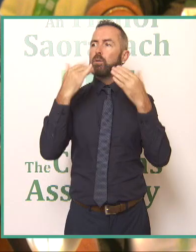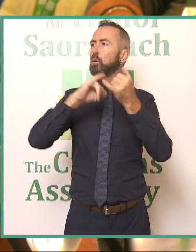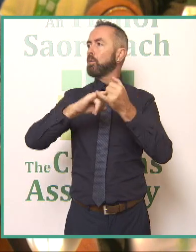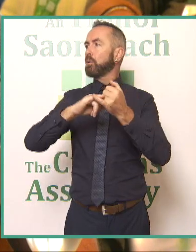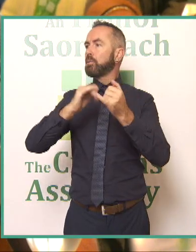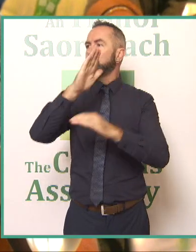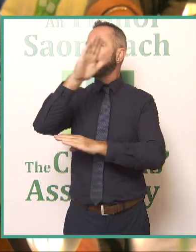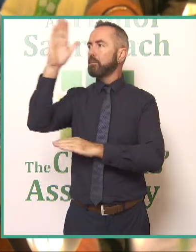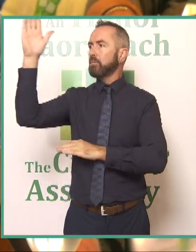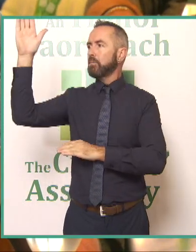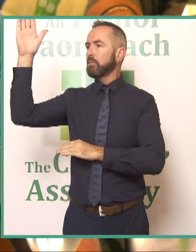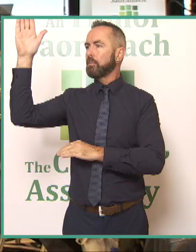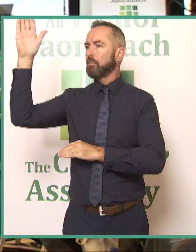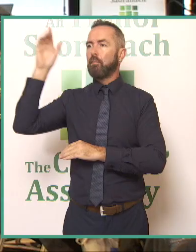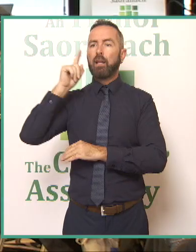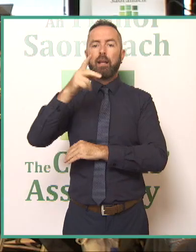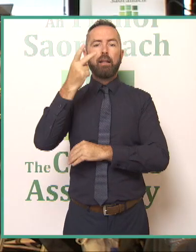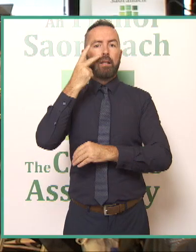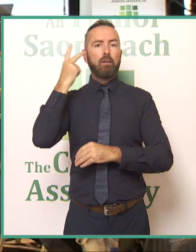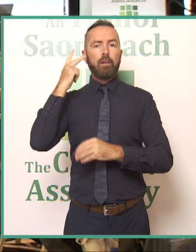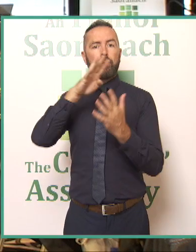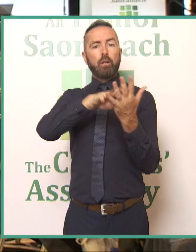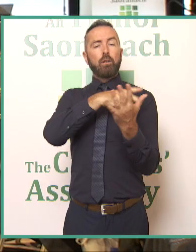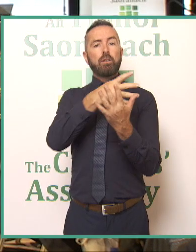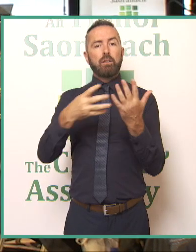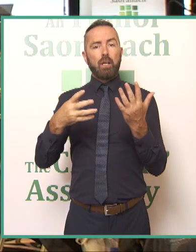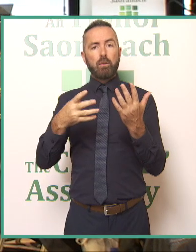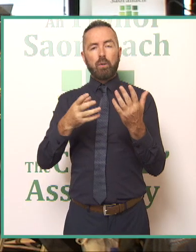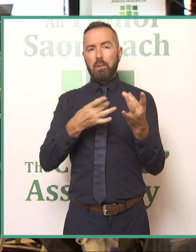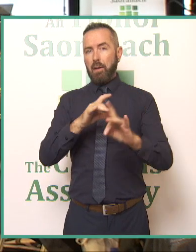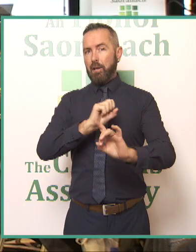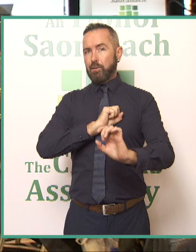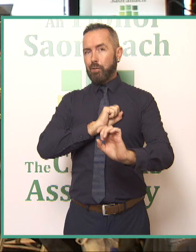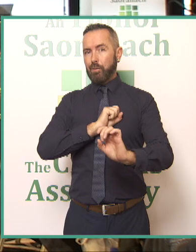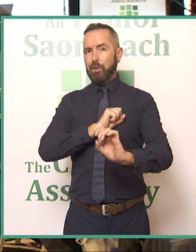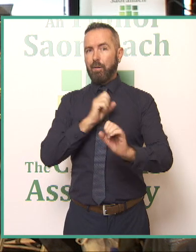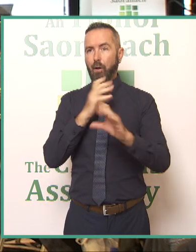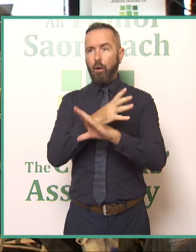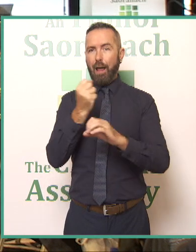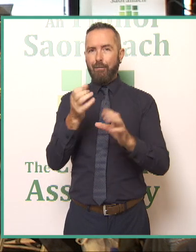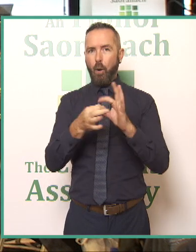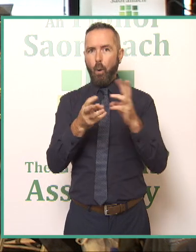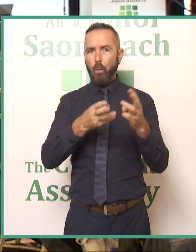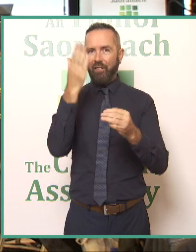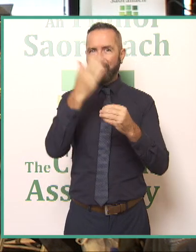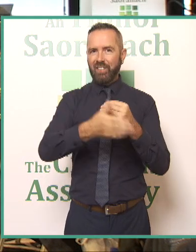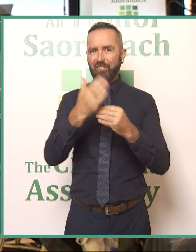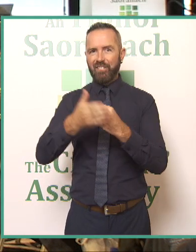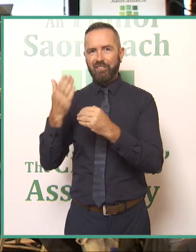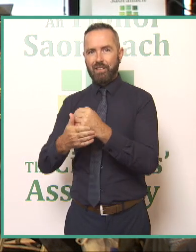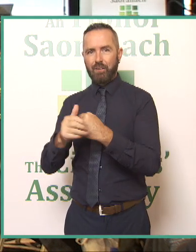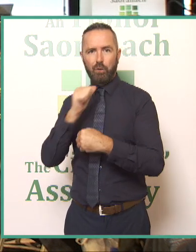that we know who you are as well again they review the schedule and just make sure we're all getting our homework corrected and we're not